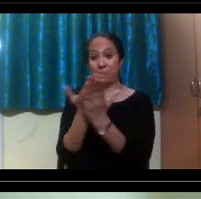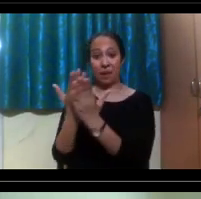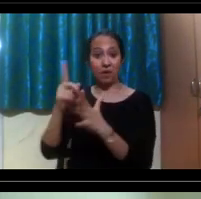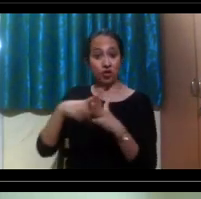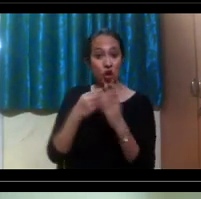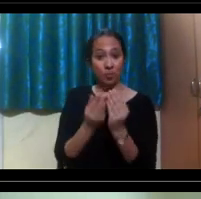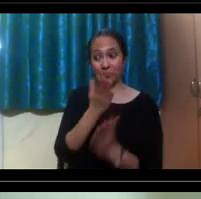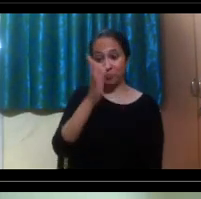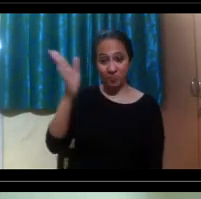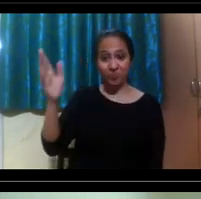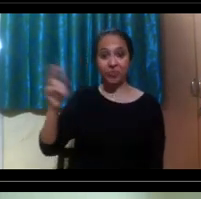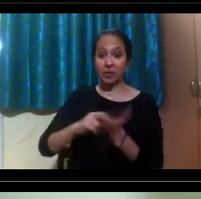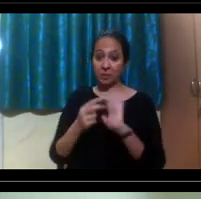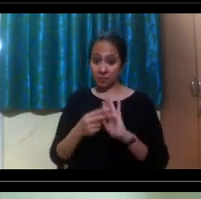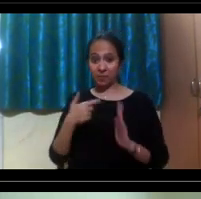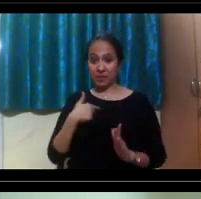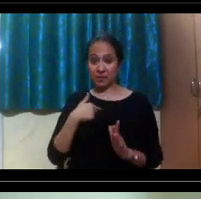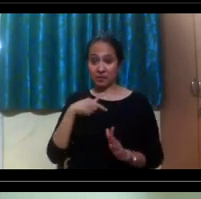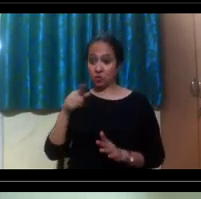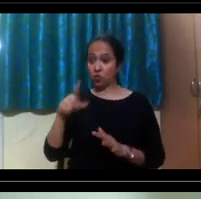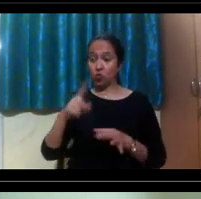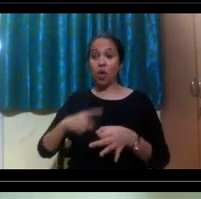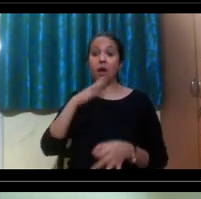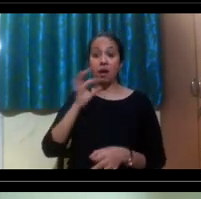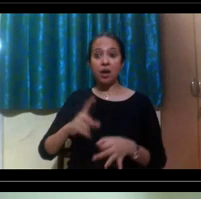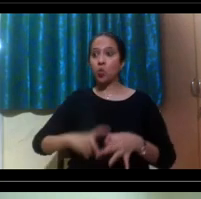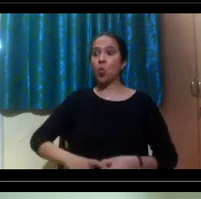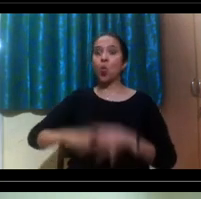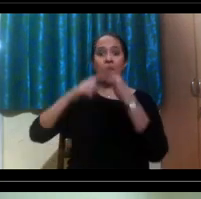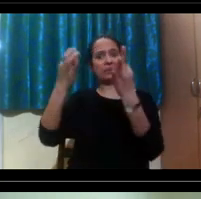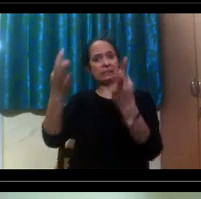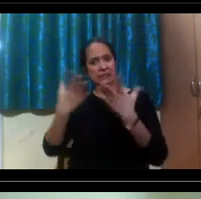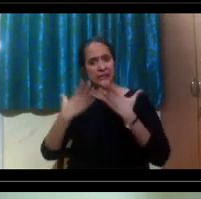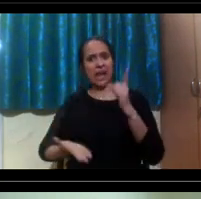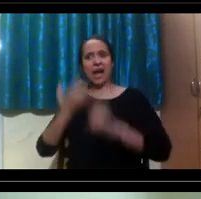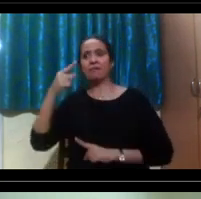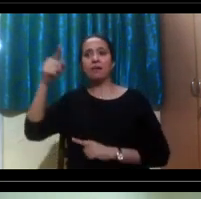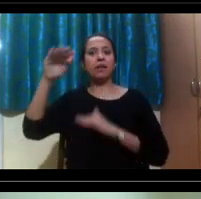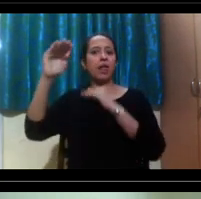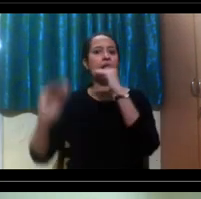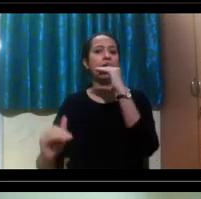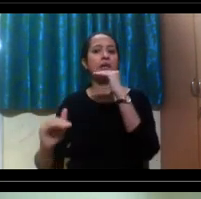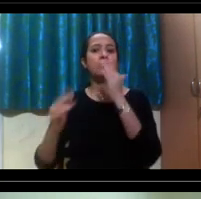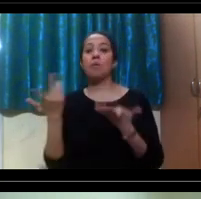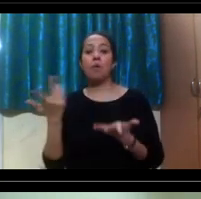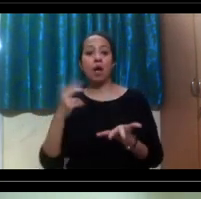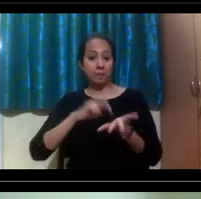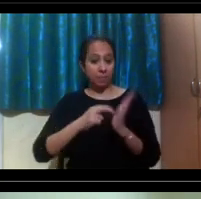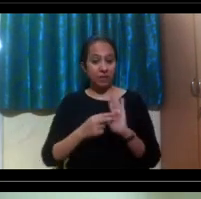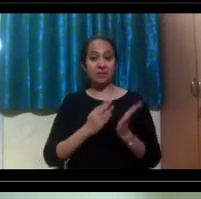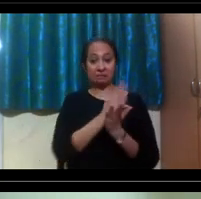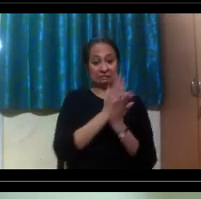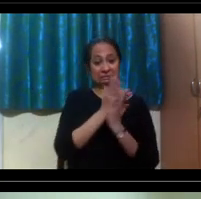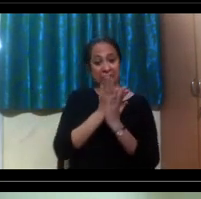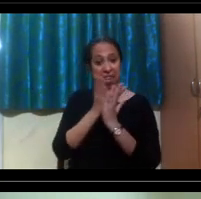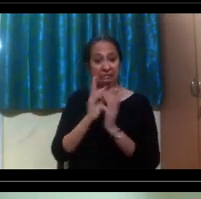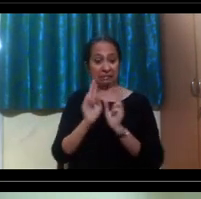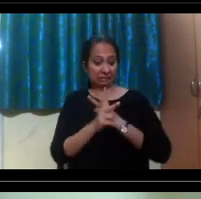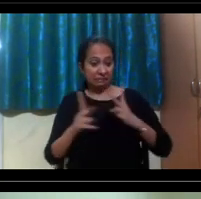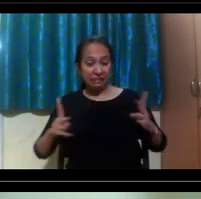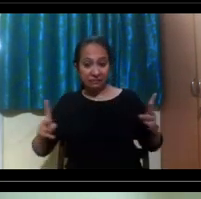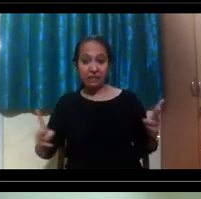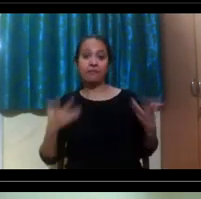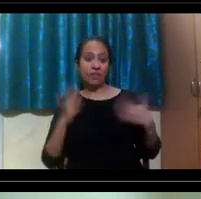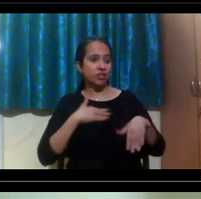that know that you're probably more qualified than those who, without a disability, because you navigated four or five different systems in five or six different